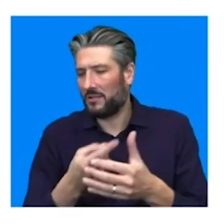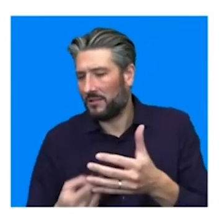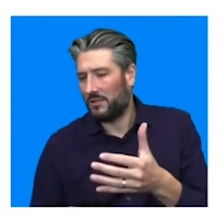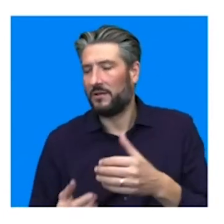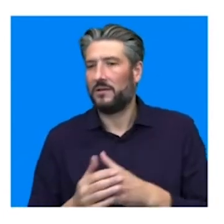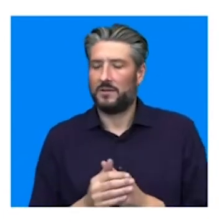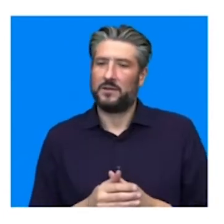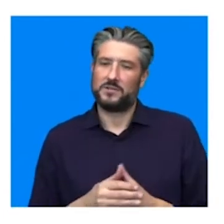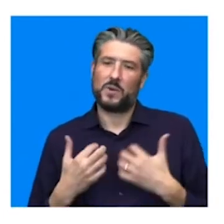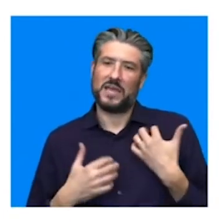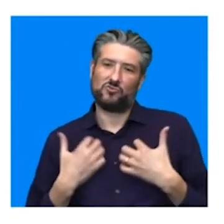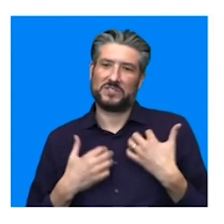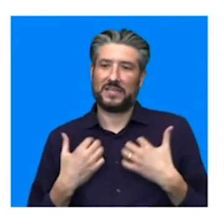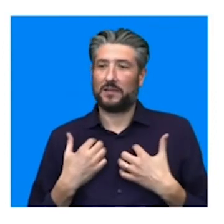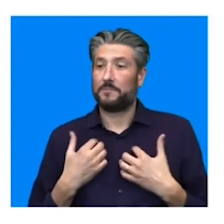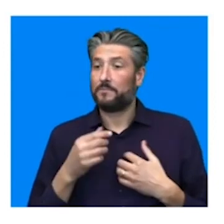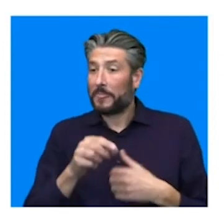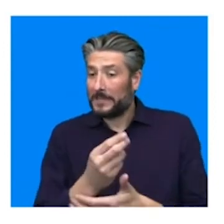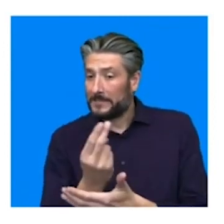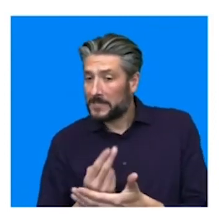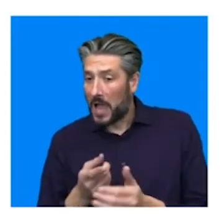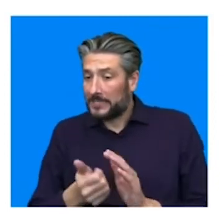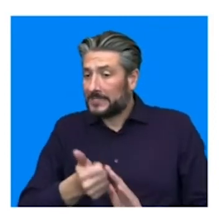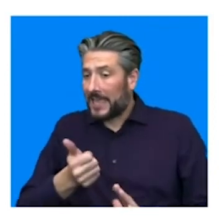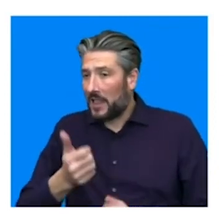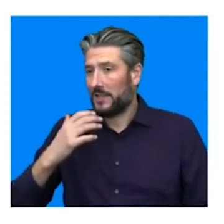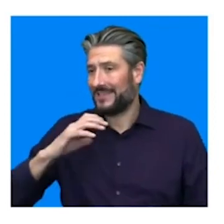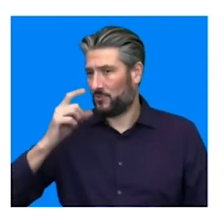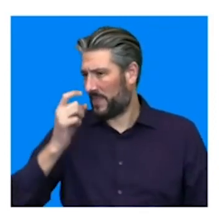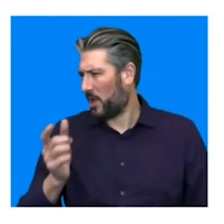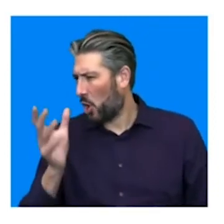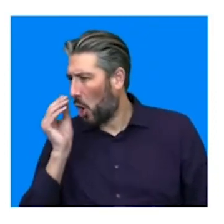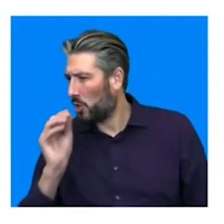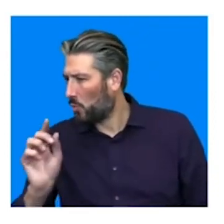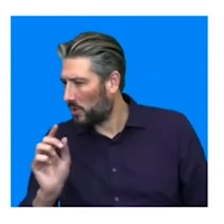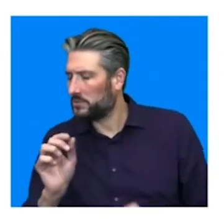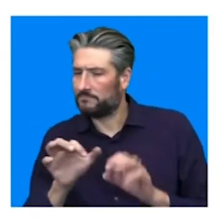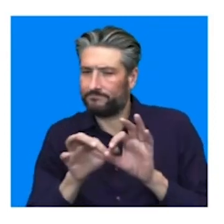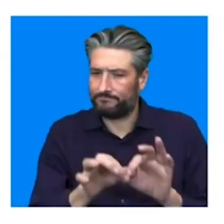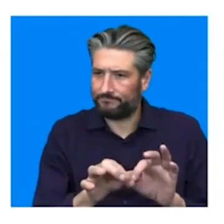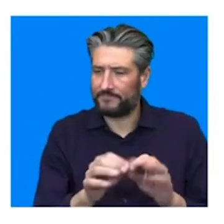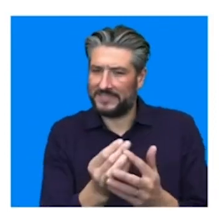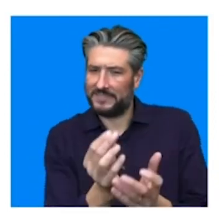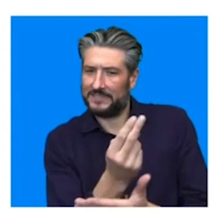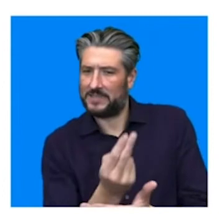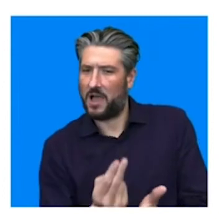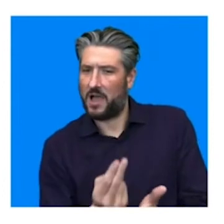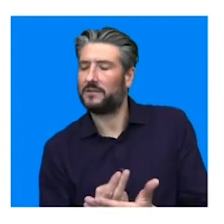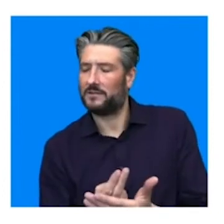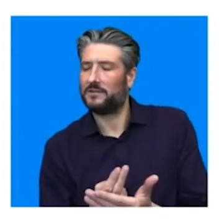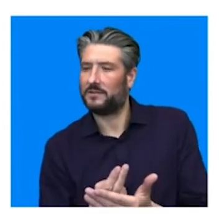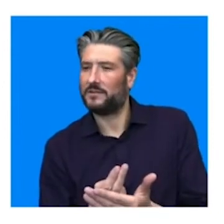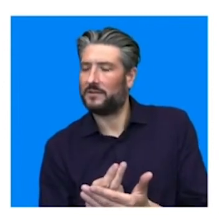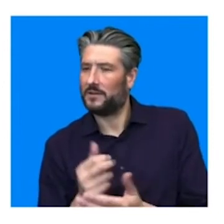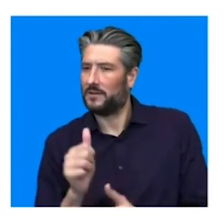designer, to translate those learnings into the different styles and apply them there in the knowledge that the typeface will still